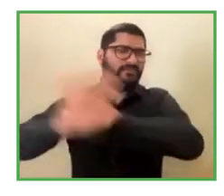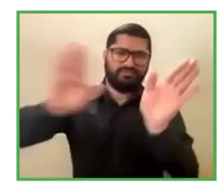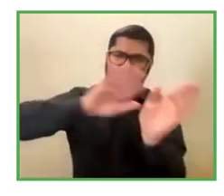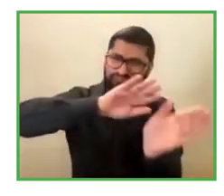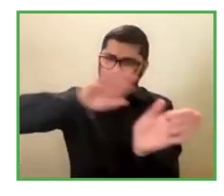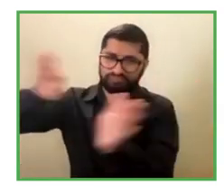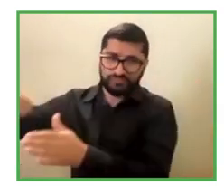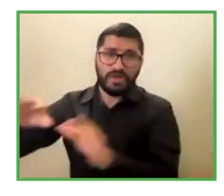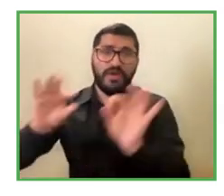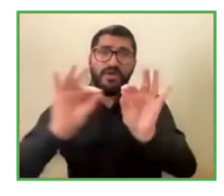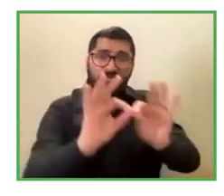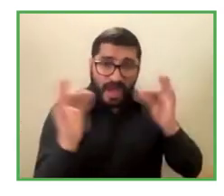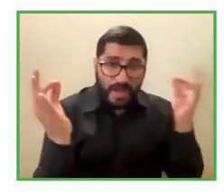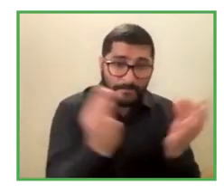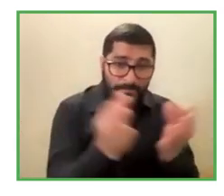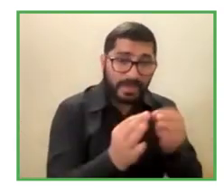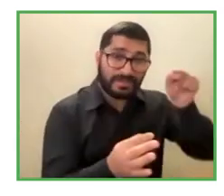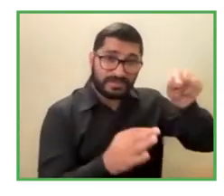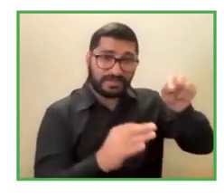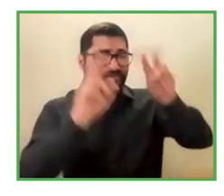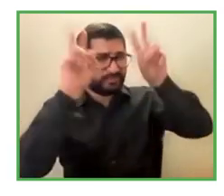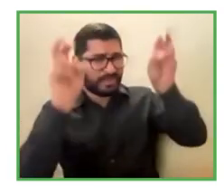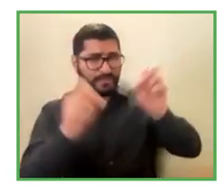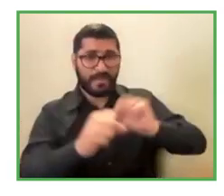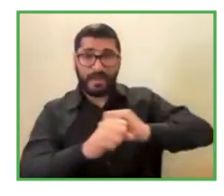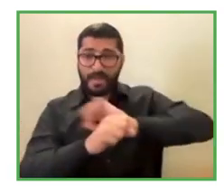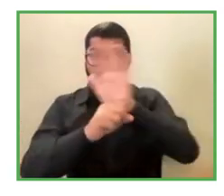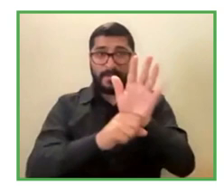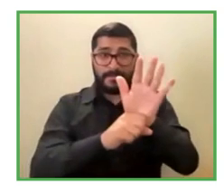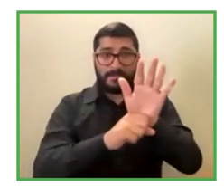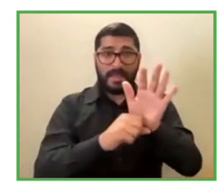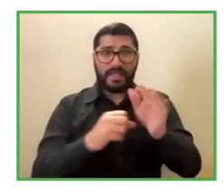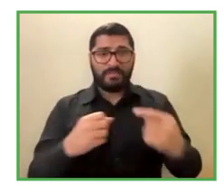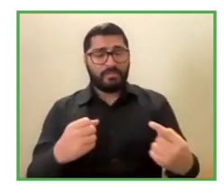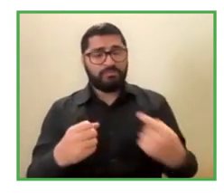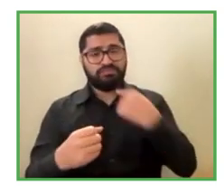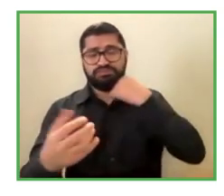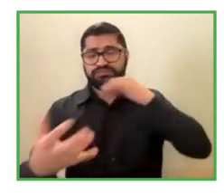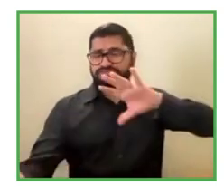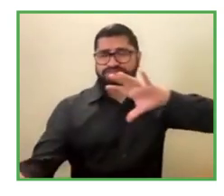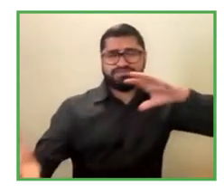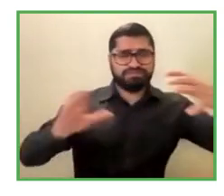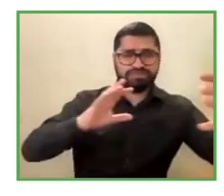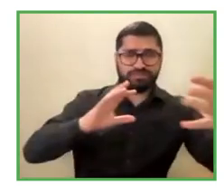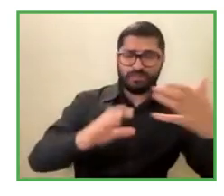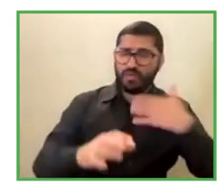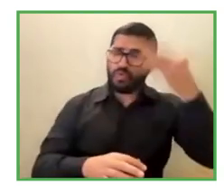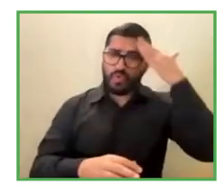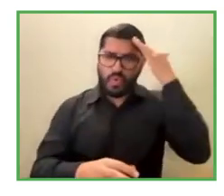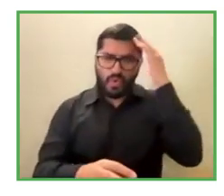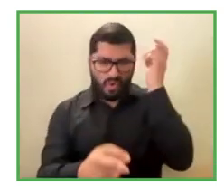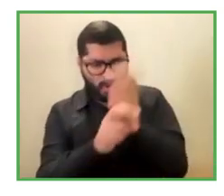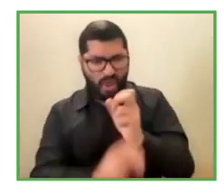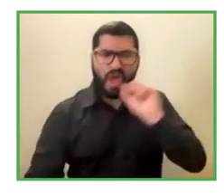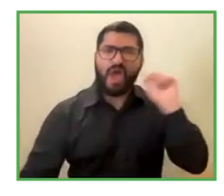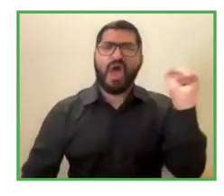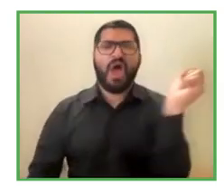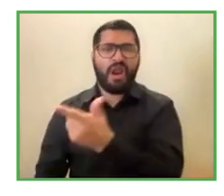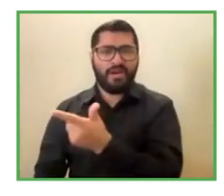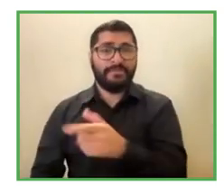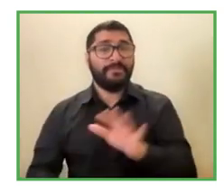too, the pandemic was a very critical situation for everyone. Despite that,